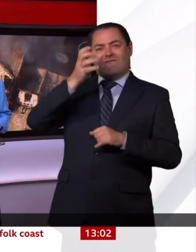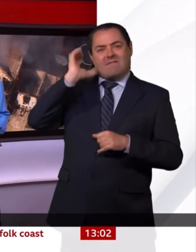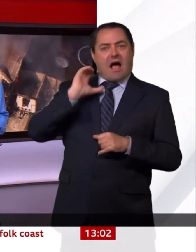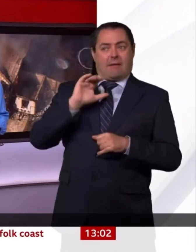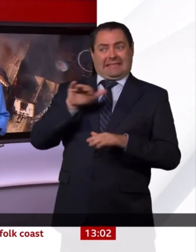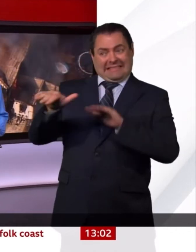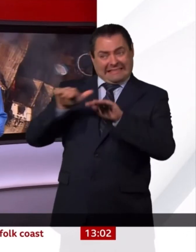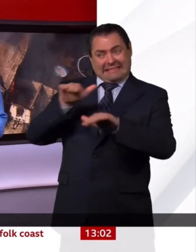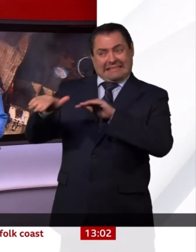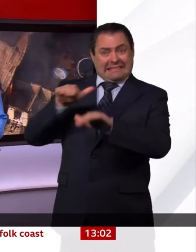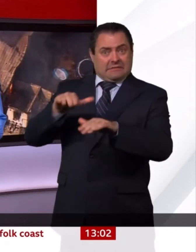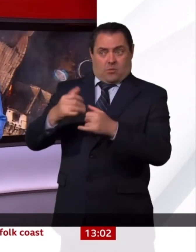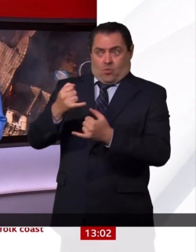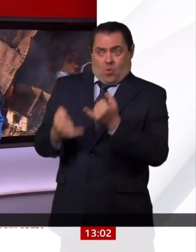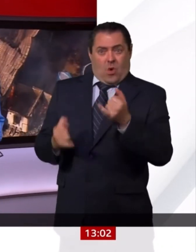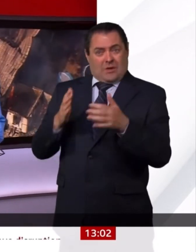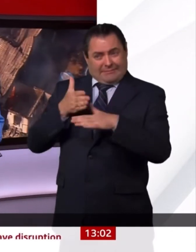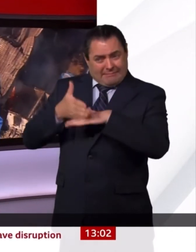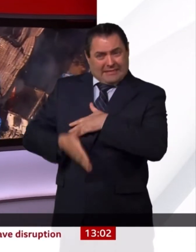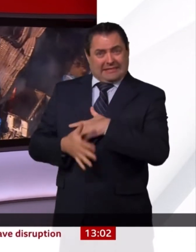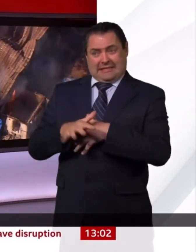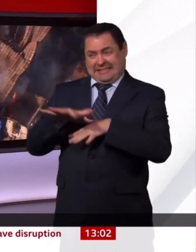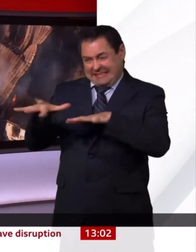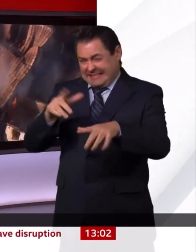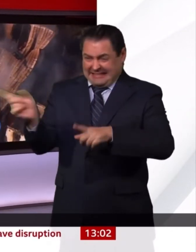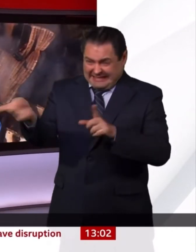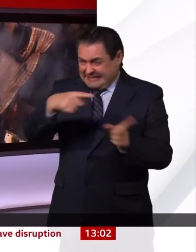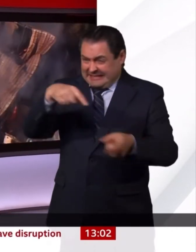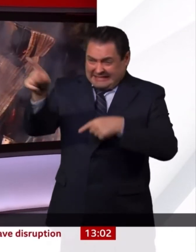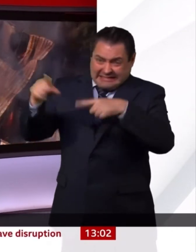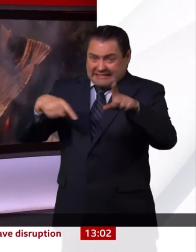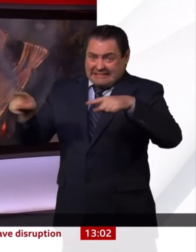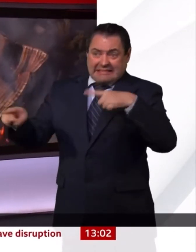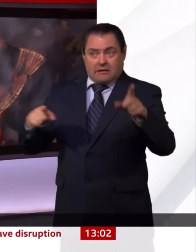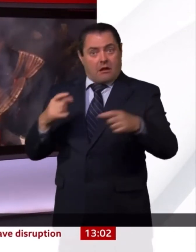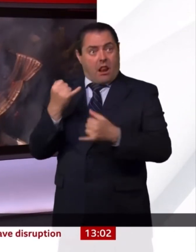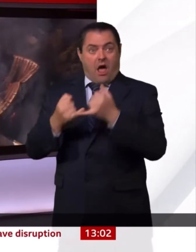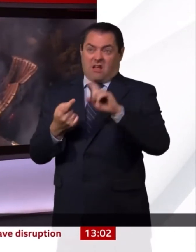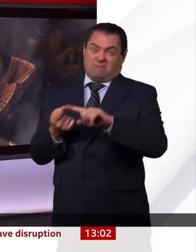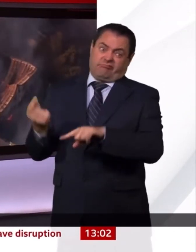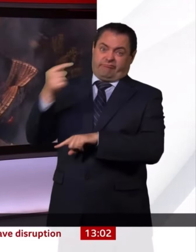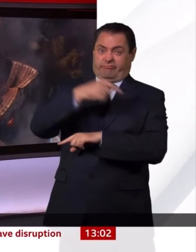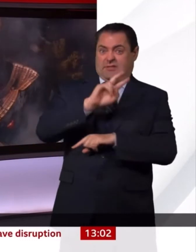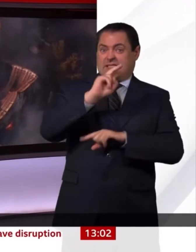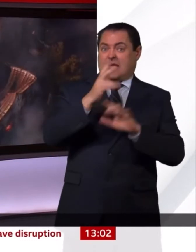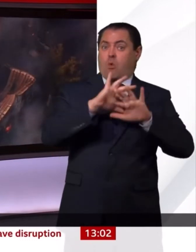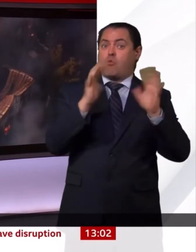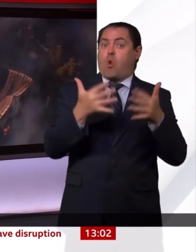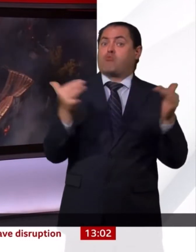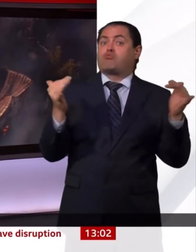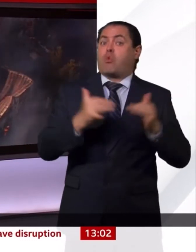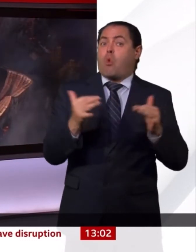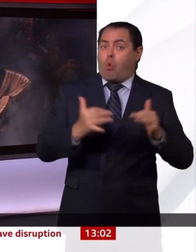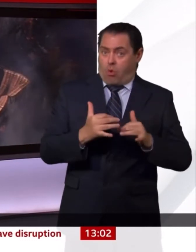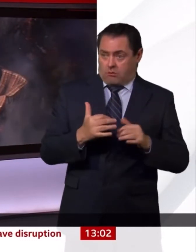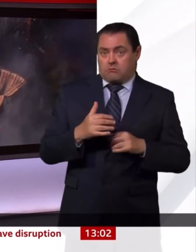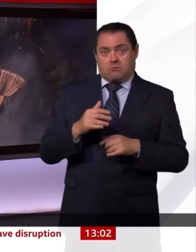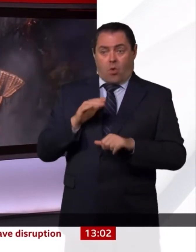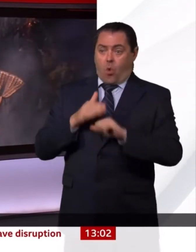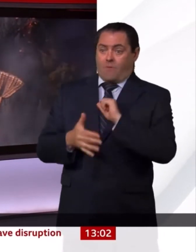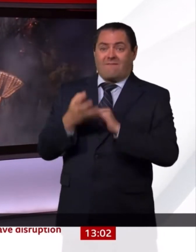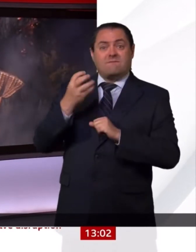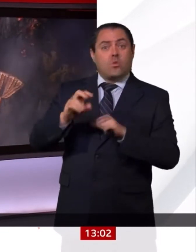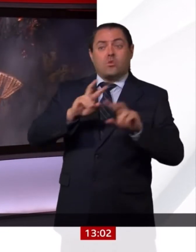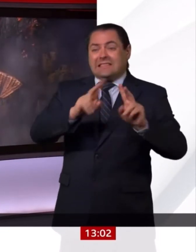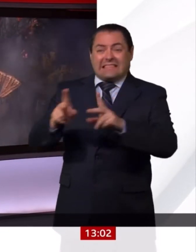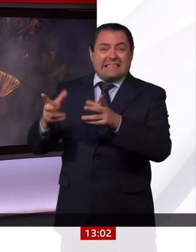capital's fire service since the Second World War. More than 40 properties in London were destroyed by fires, which broke